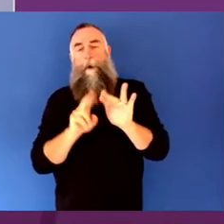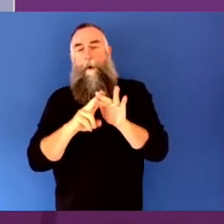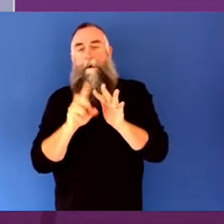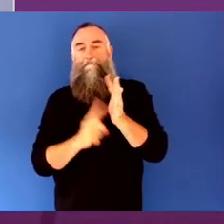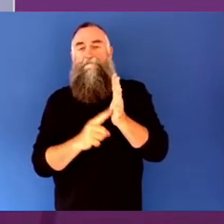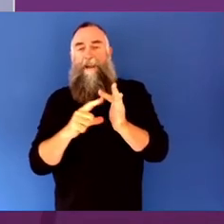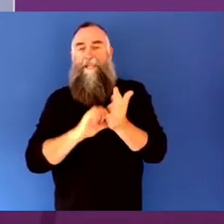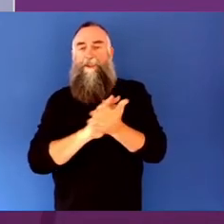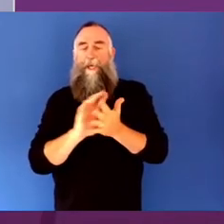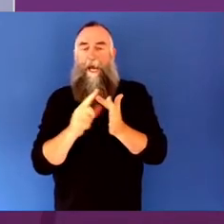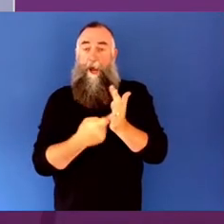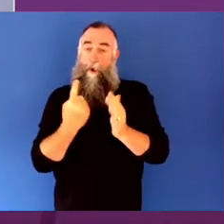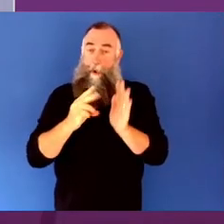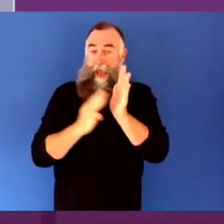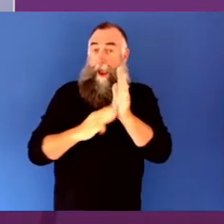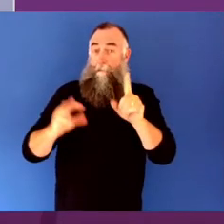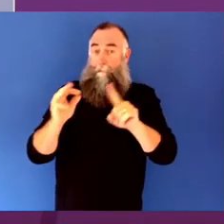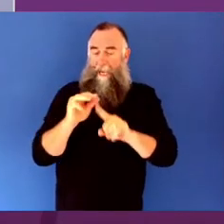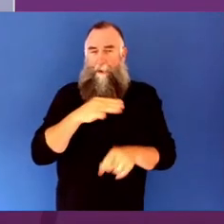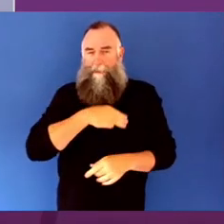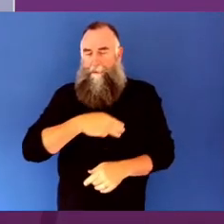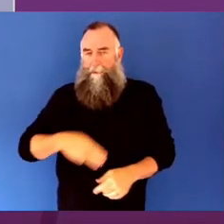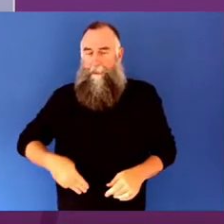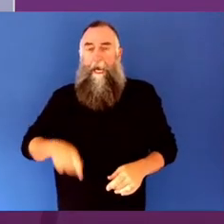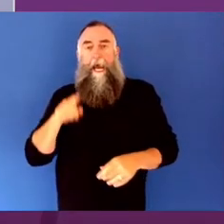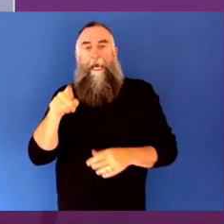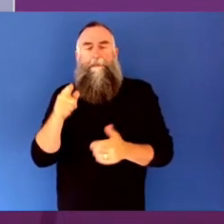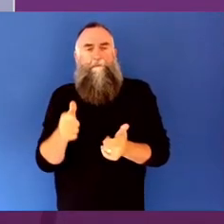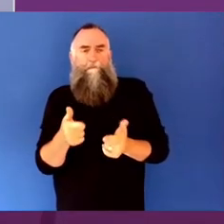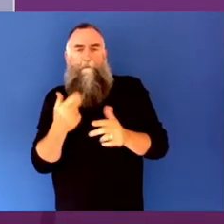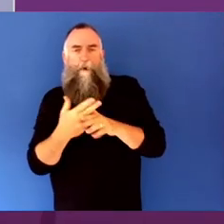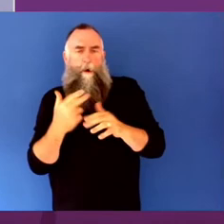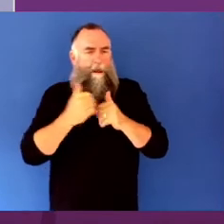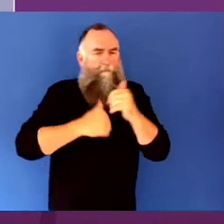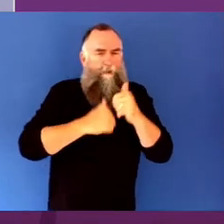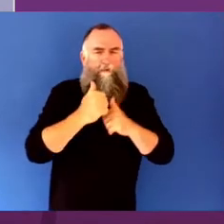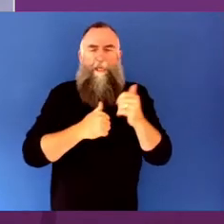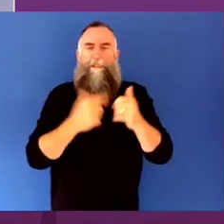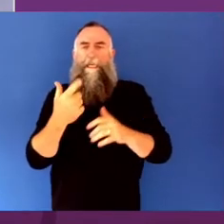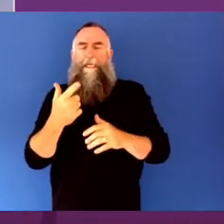Urban Infrastructure, Cities and the Arts, to provide some opening remarks.